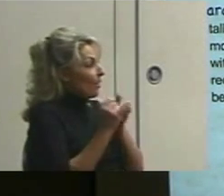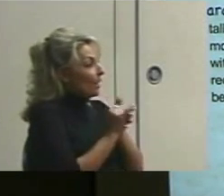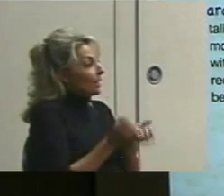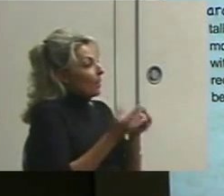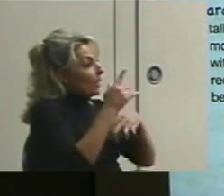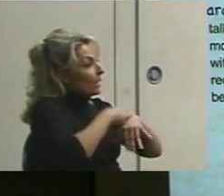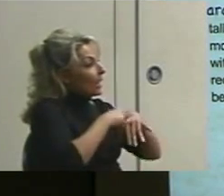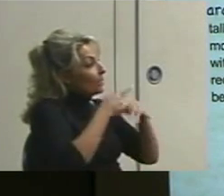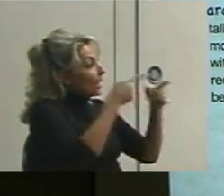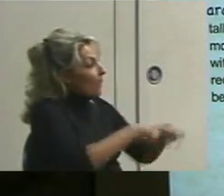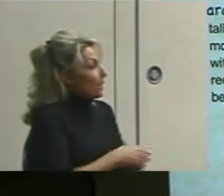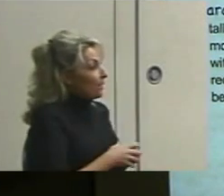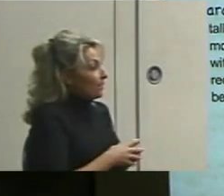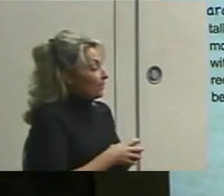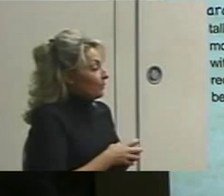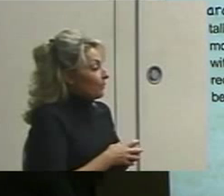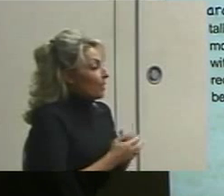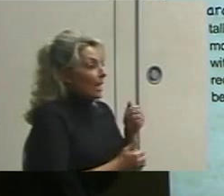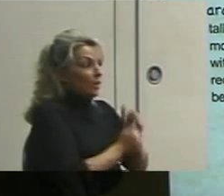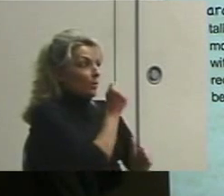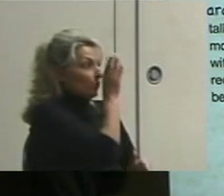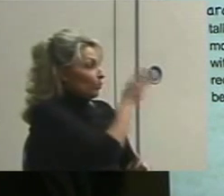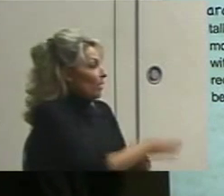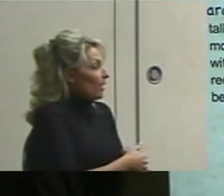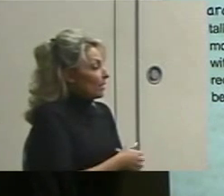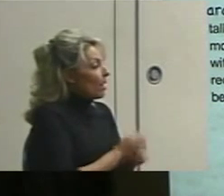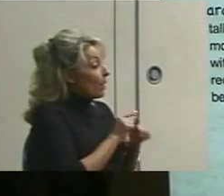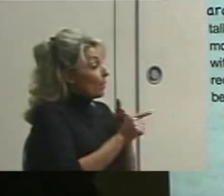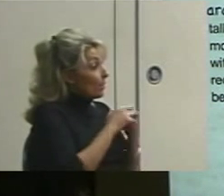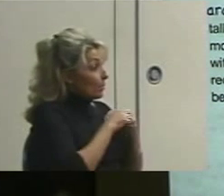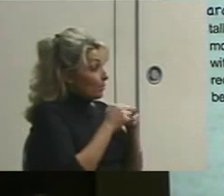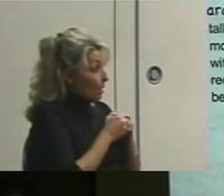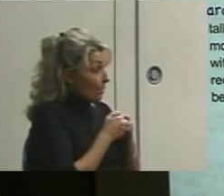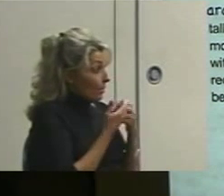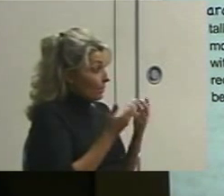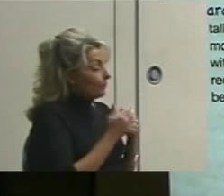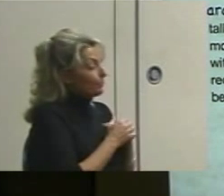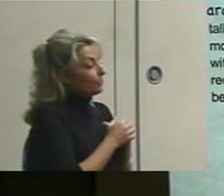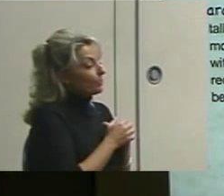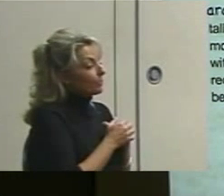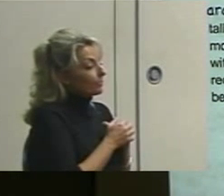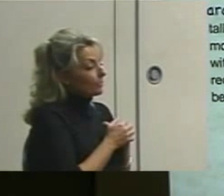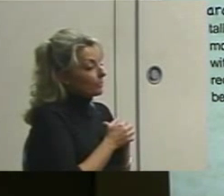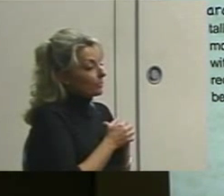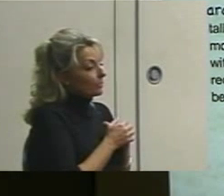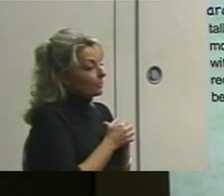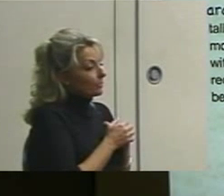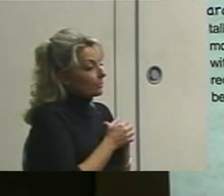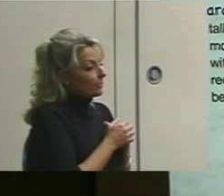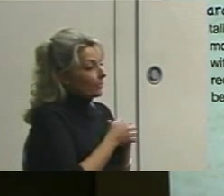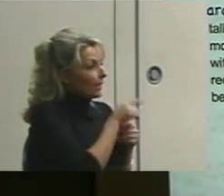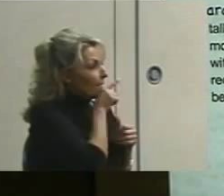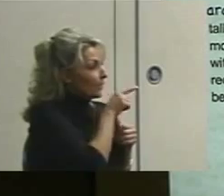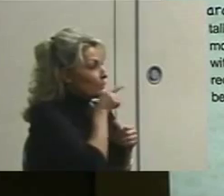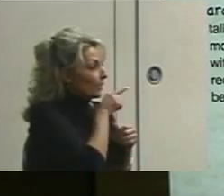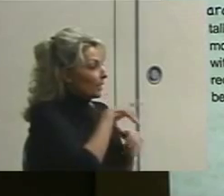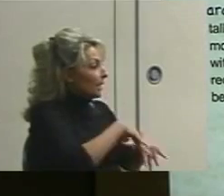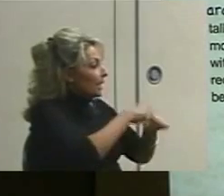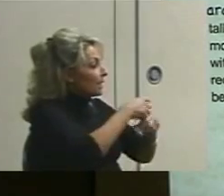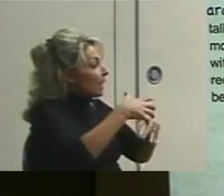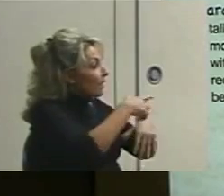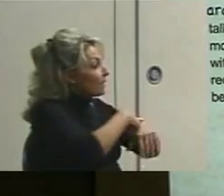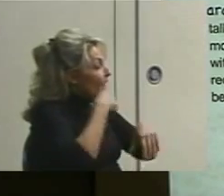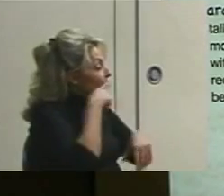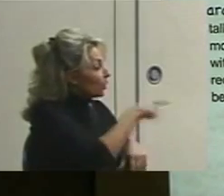times it happened. It's the most direct, but the problem with it is it's really time consuming